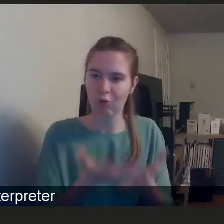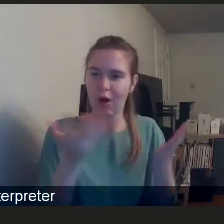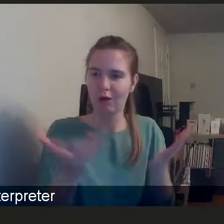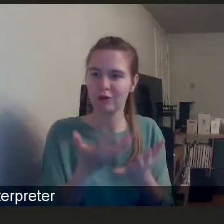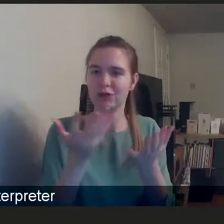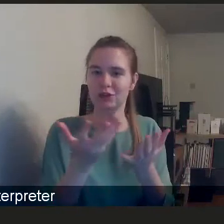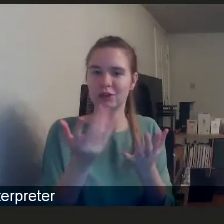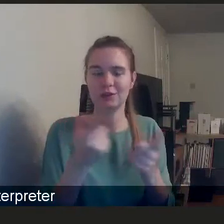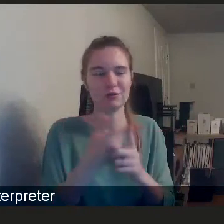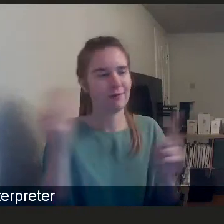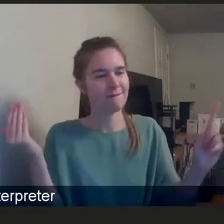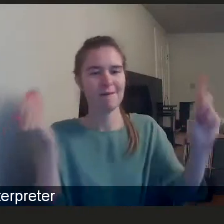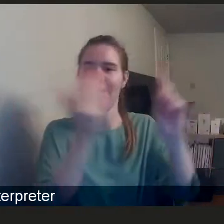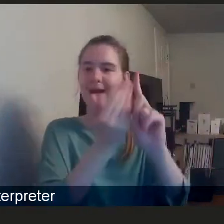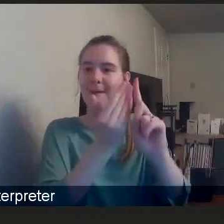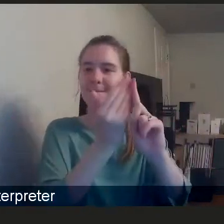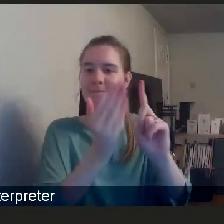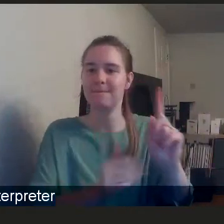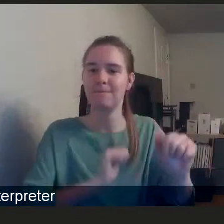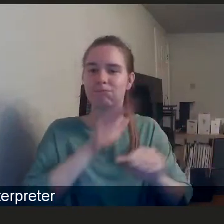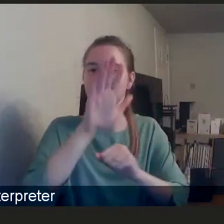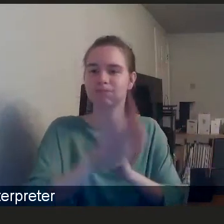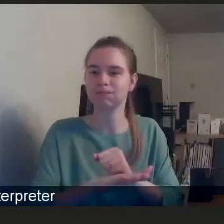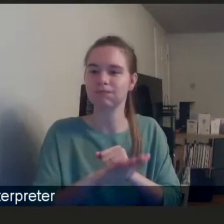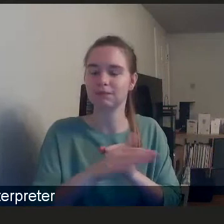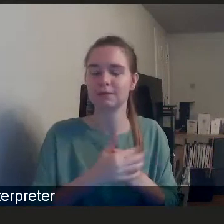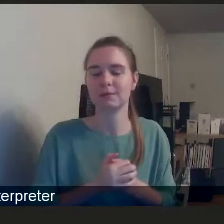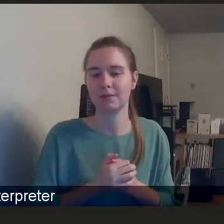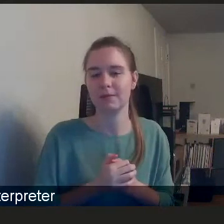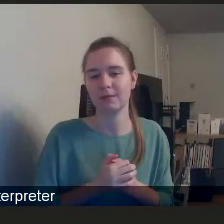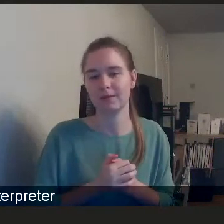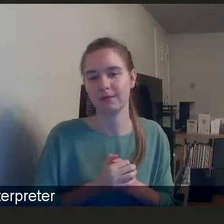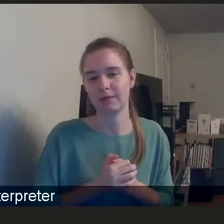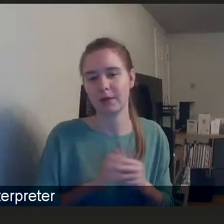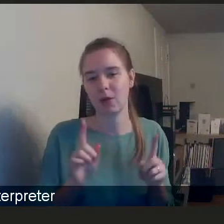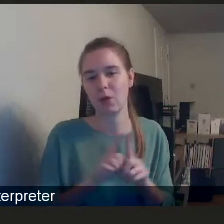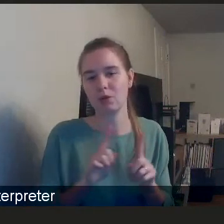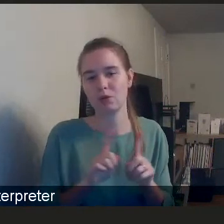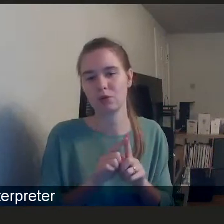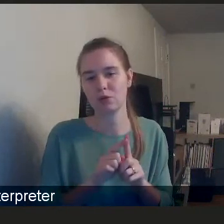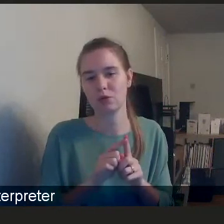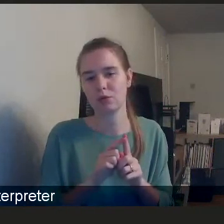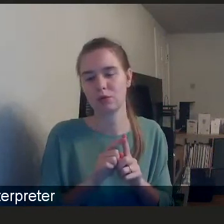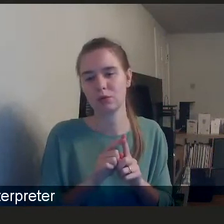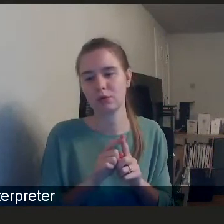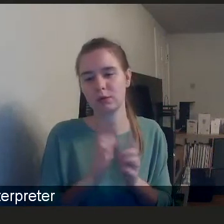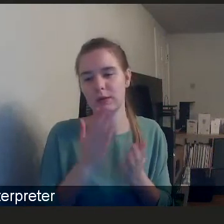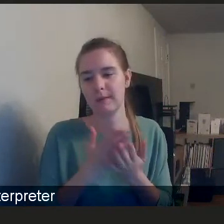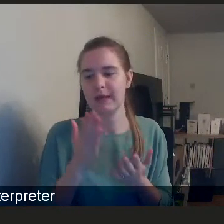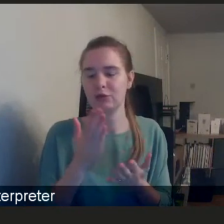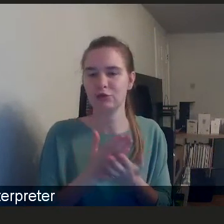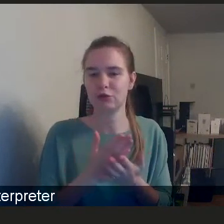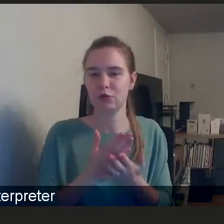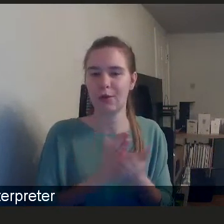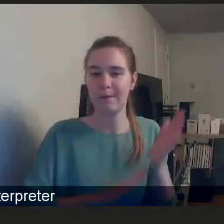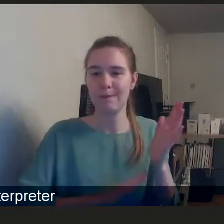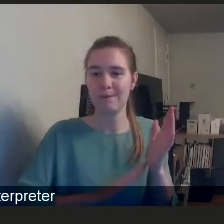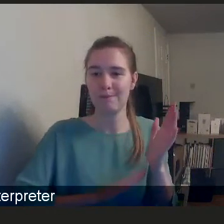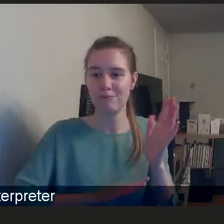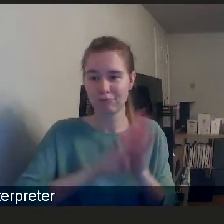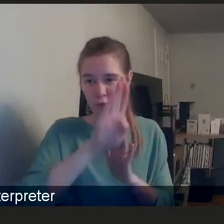and be ambitious for, uh, and, uh, and to, uh, ensure that we make progress happen.